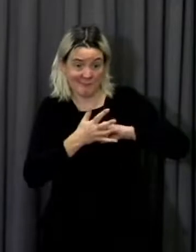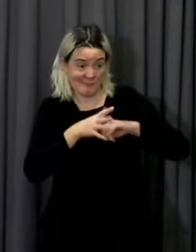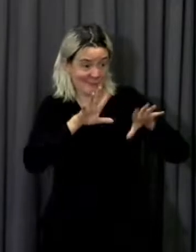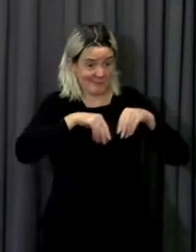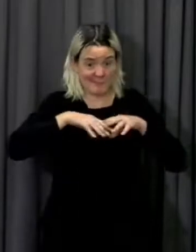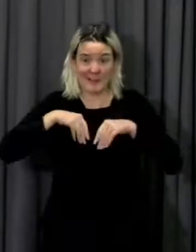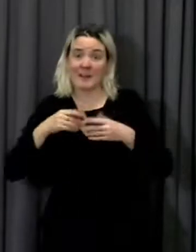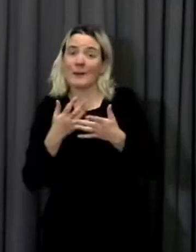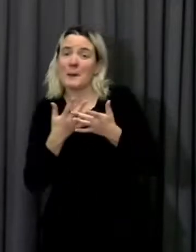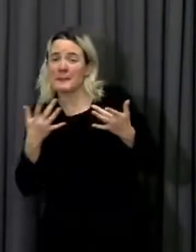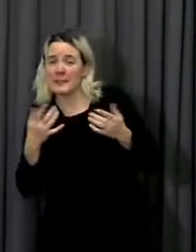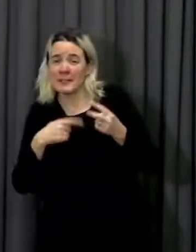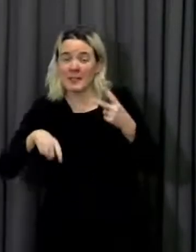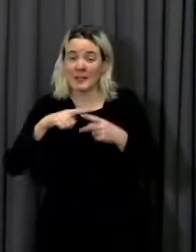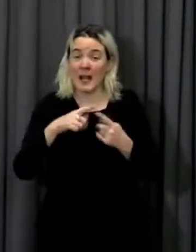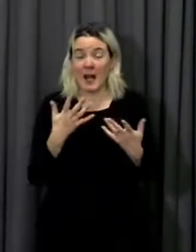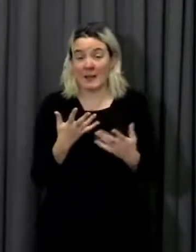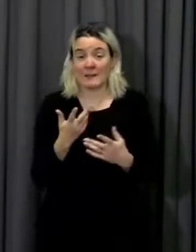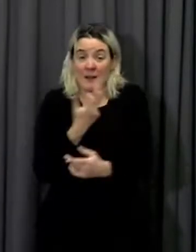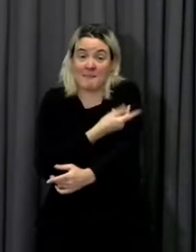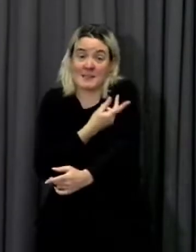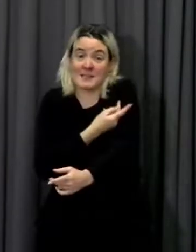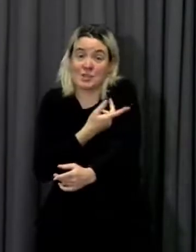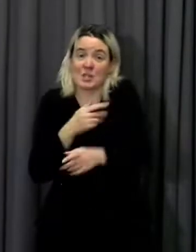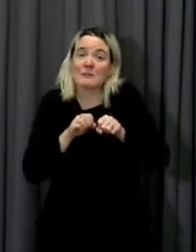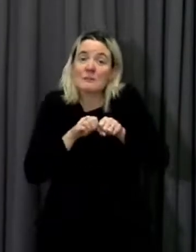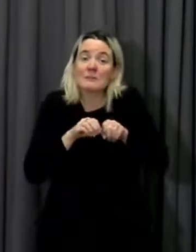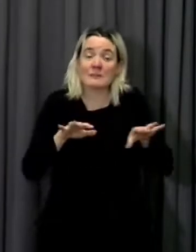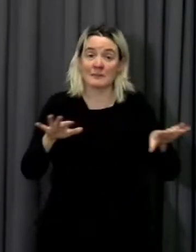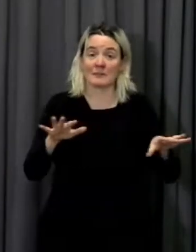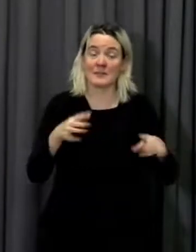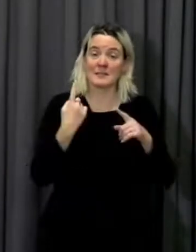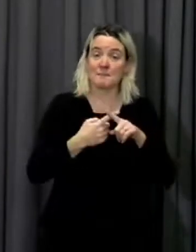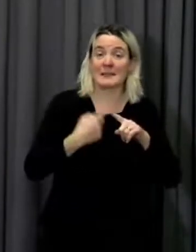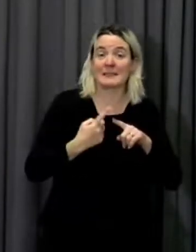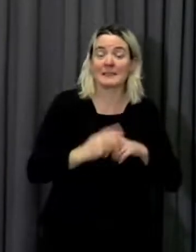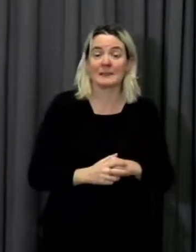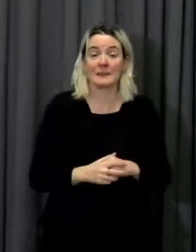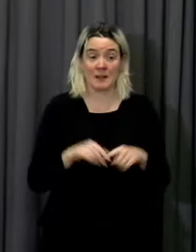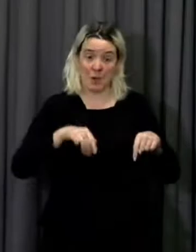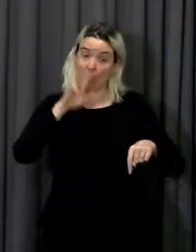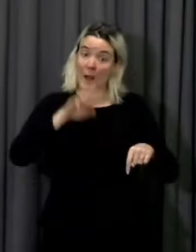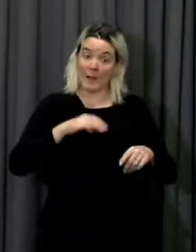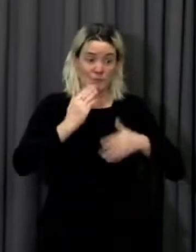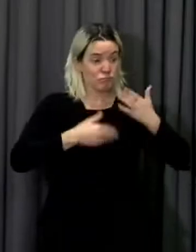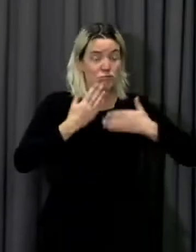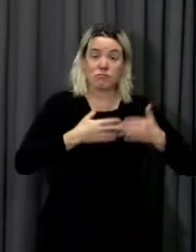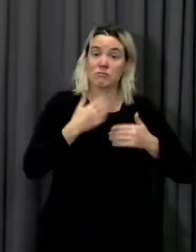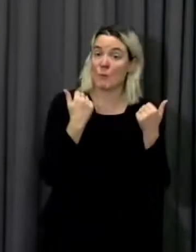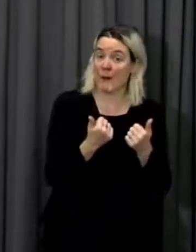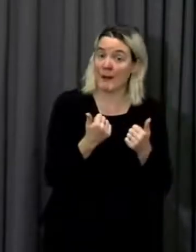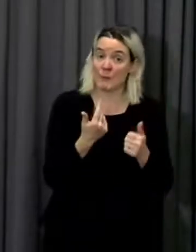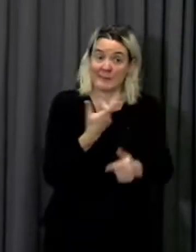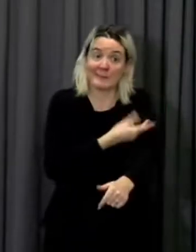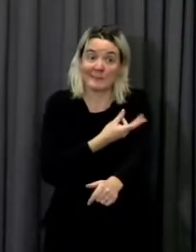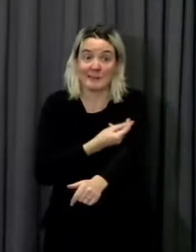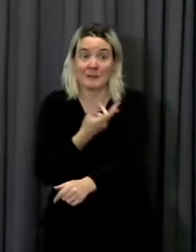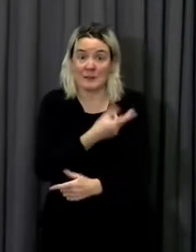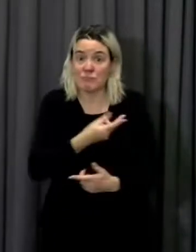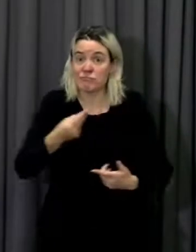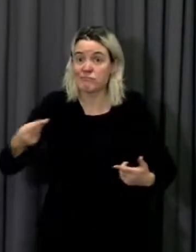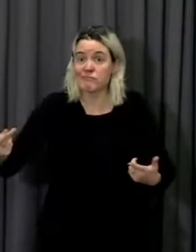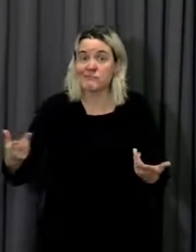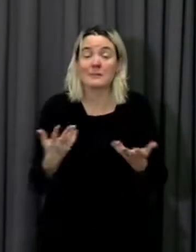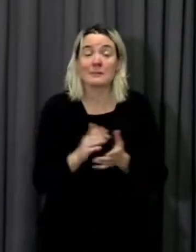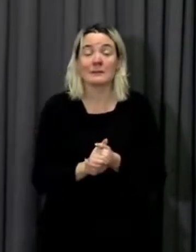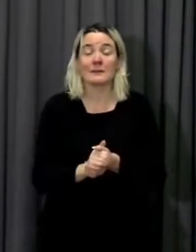the vaccine. And of course, we are doing incredibly well in Wales on that score. And so we will be making those